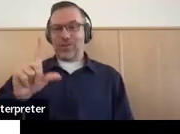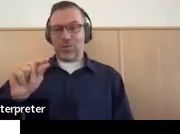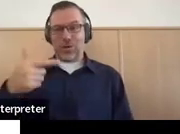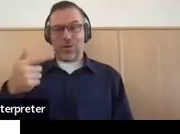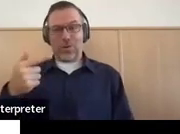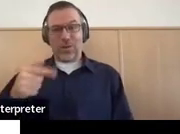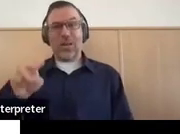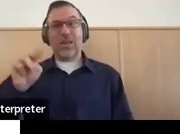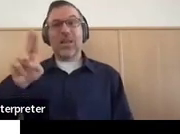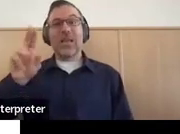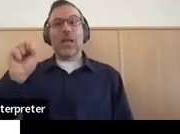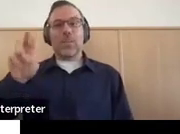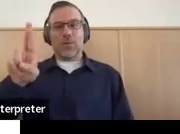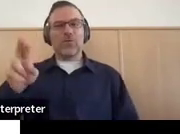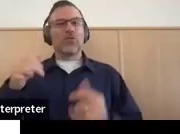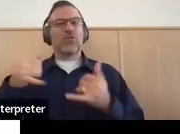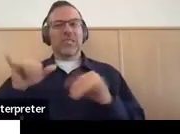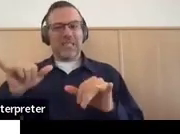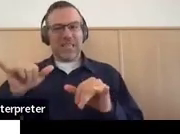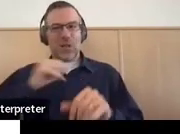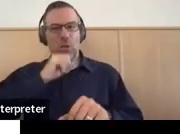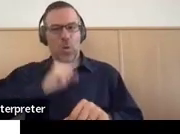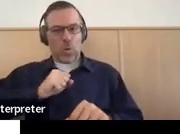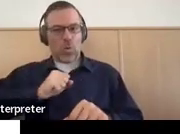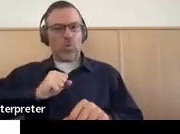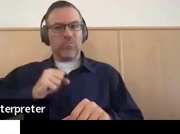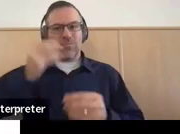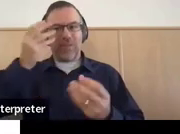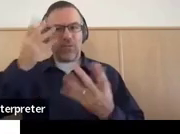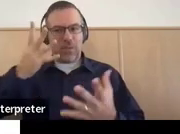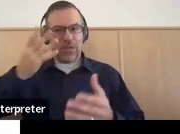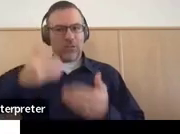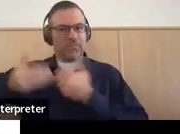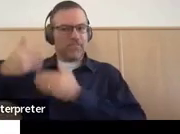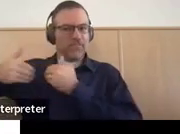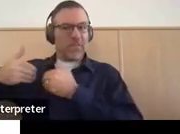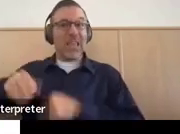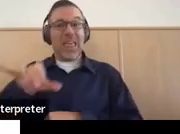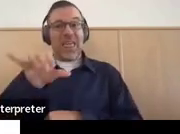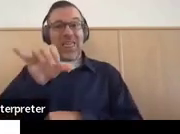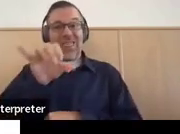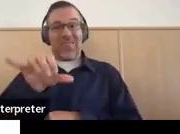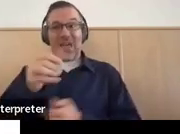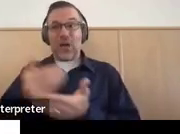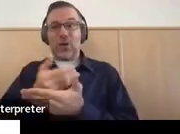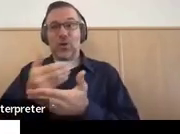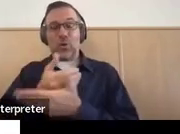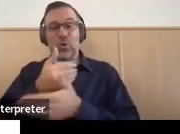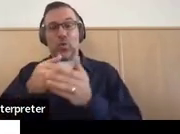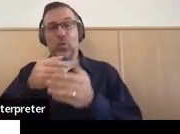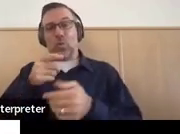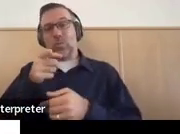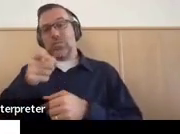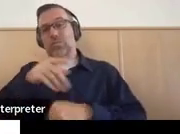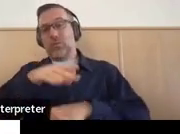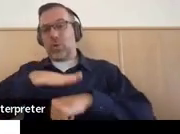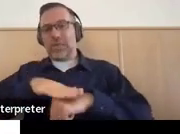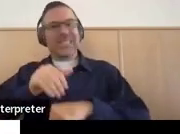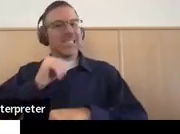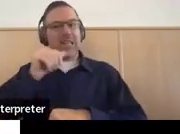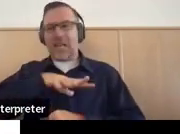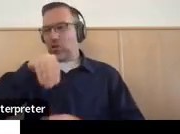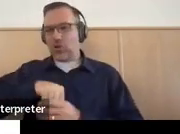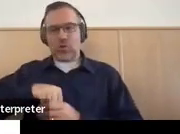rewritten yet. So this priority notice is not in statute. However, most